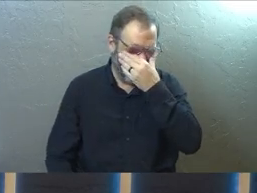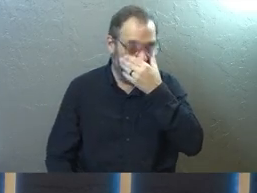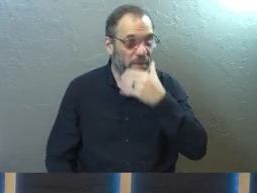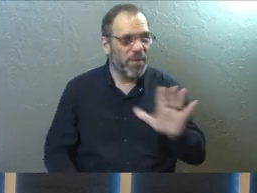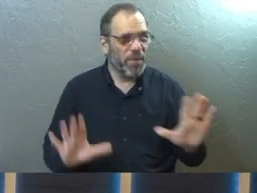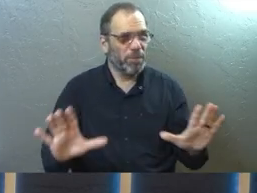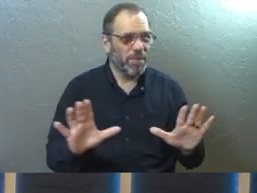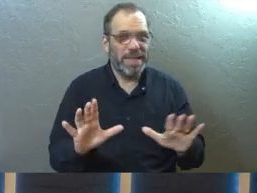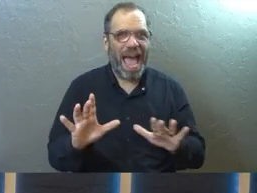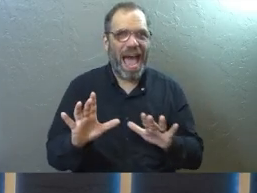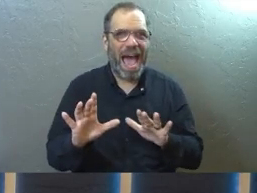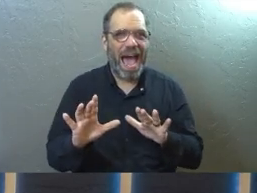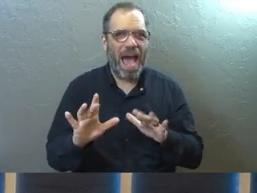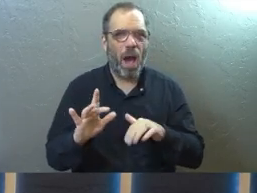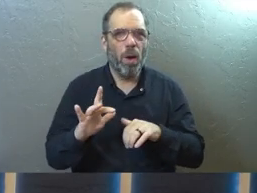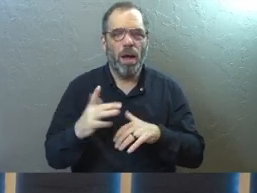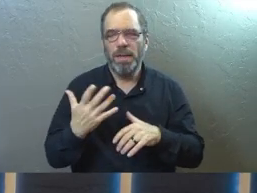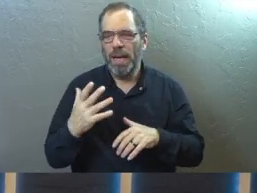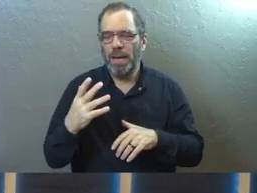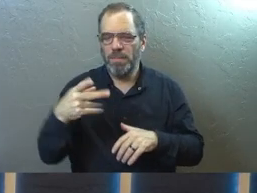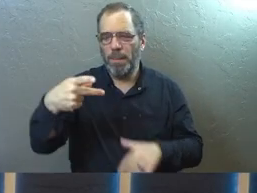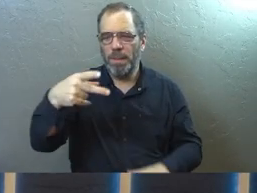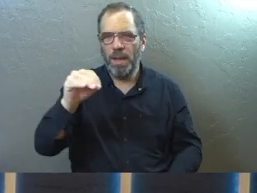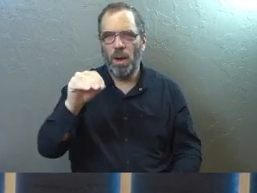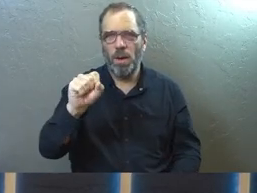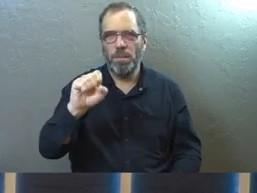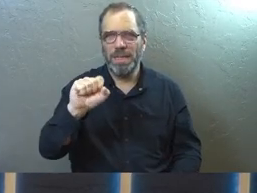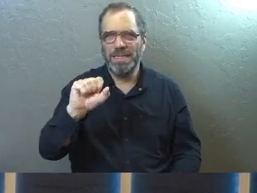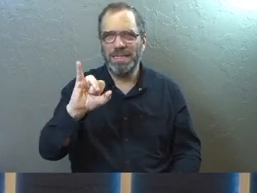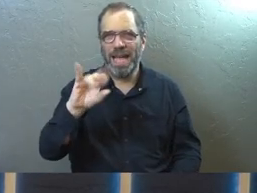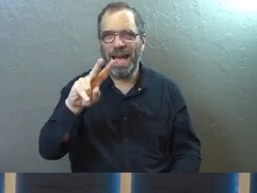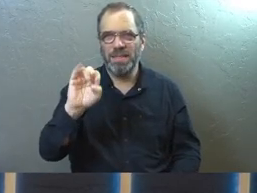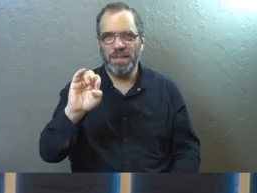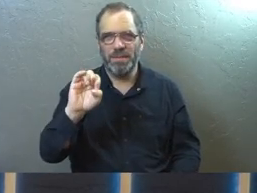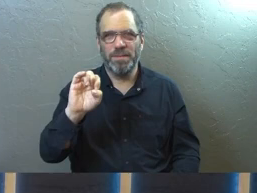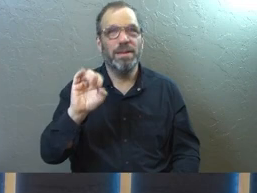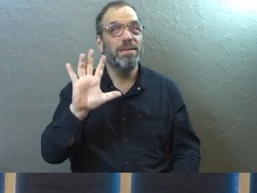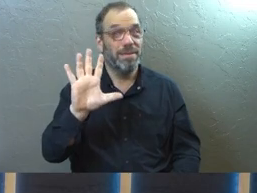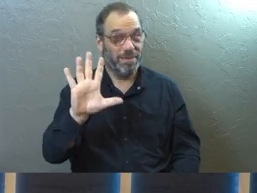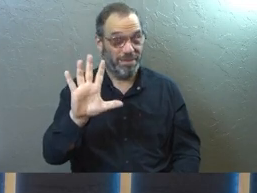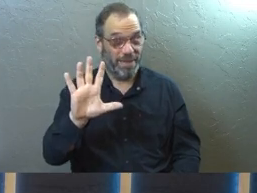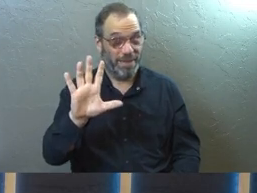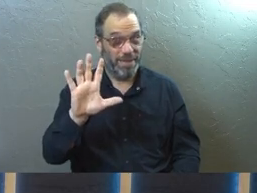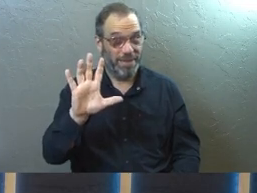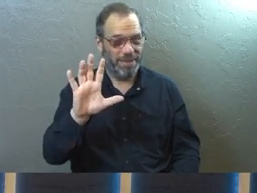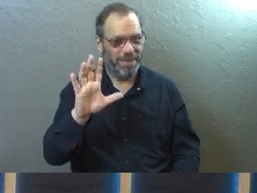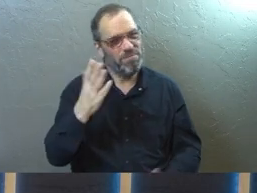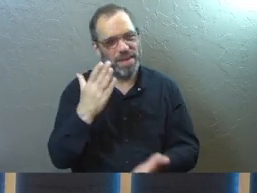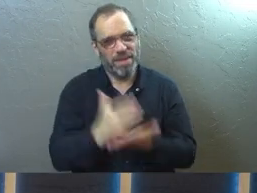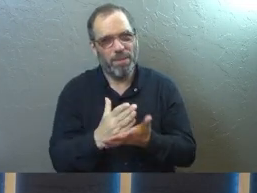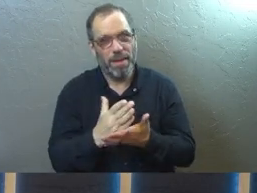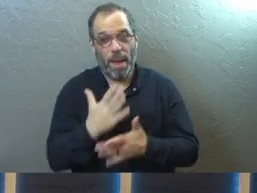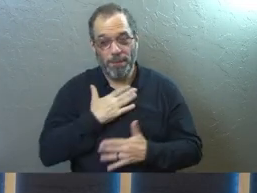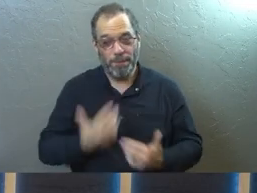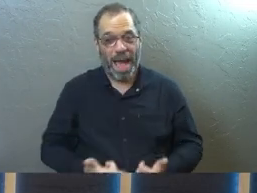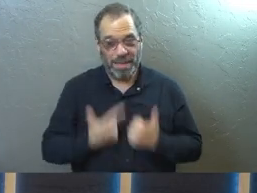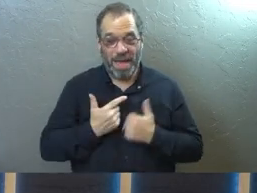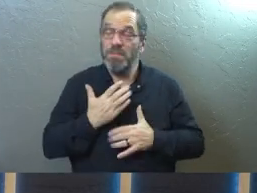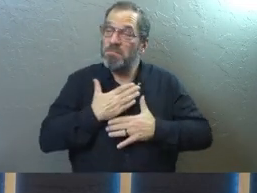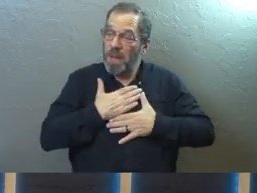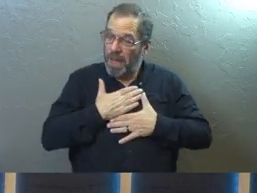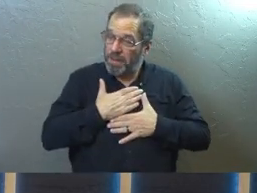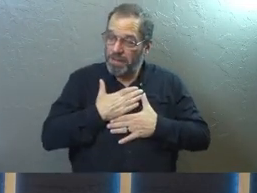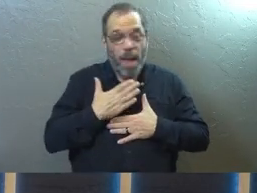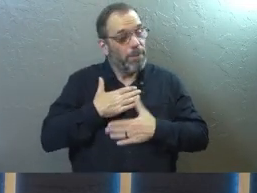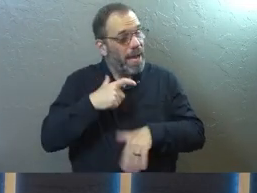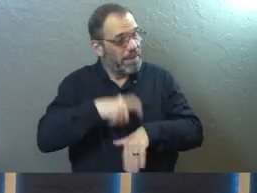And there's a possessiveness, right? And this is a really big deal. This stops us from all kinds of things that God wants us to do. But my life is my own.